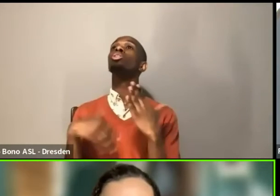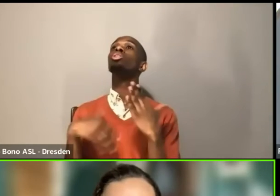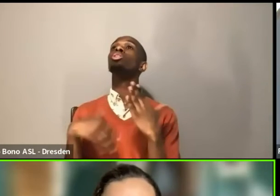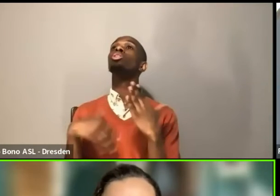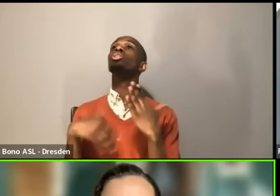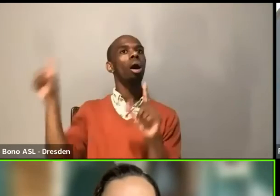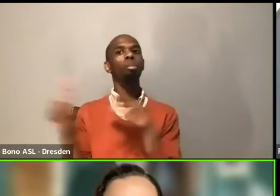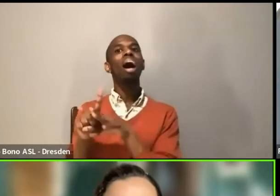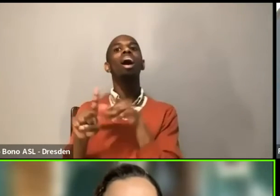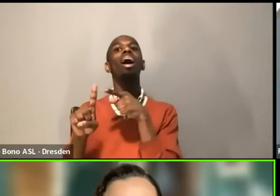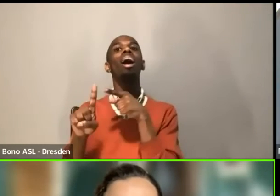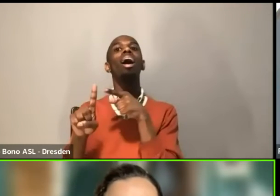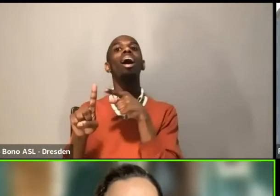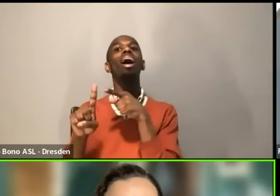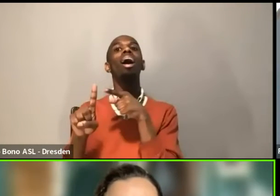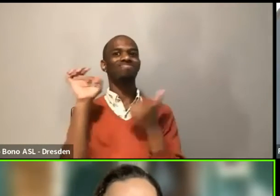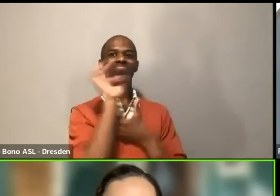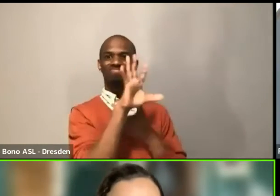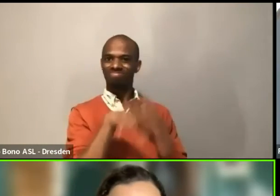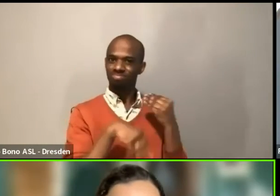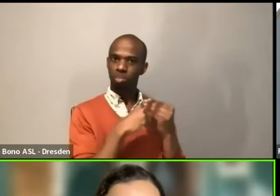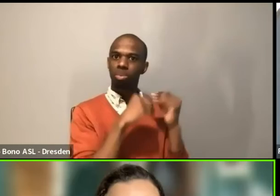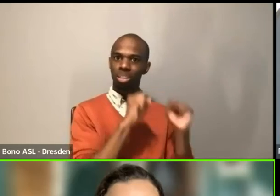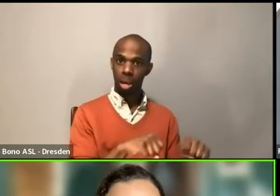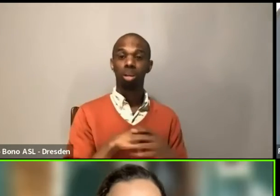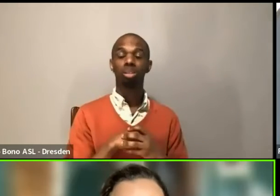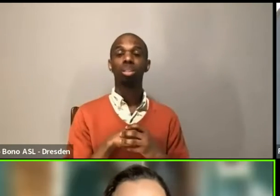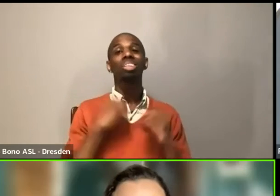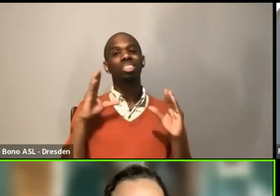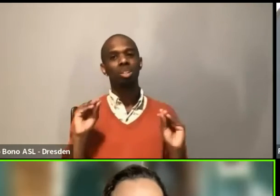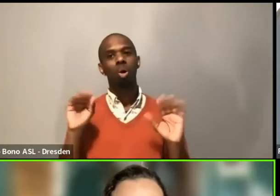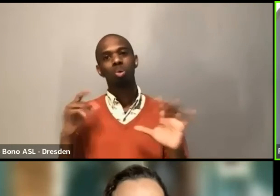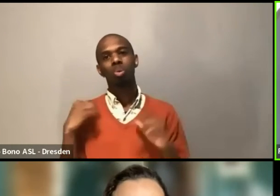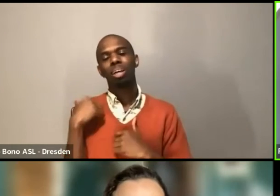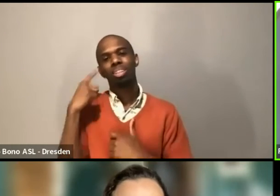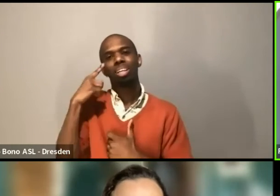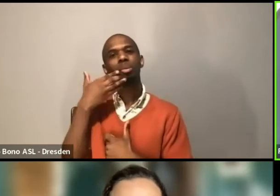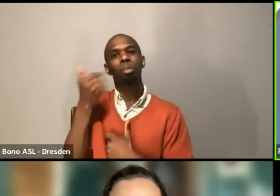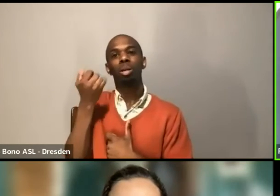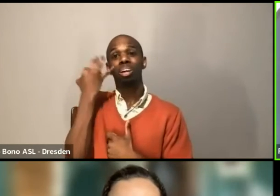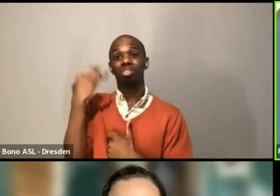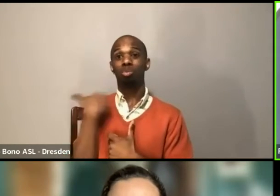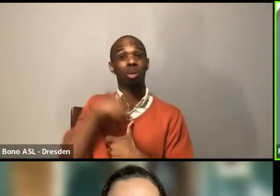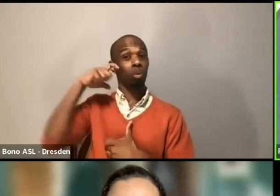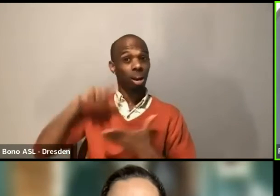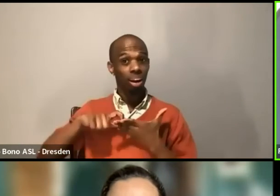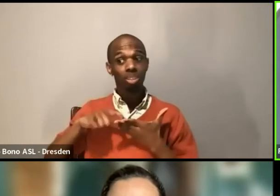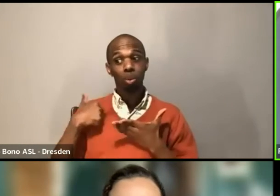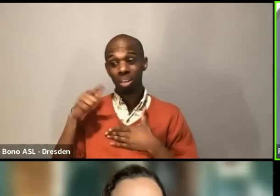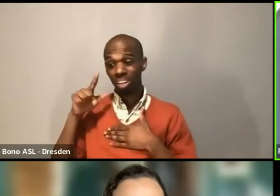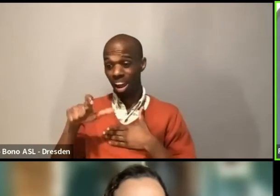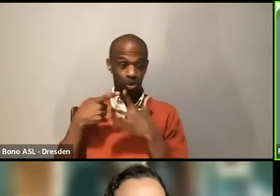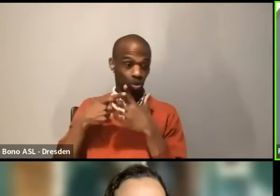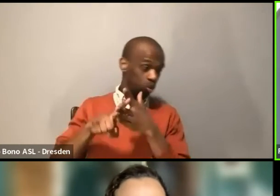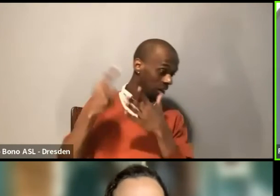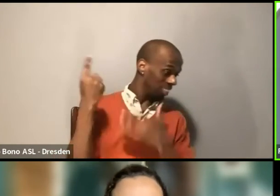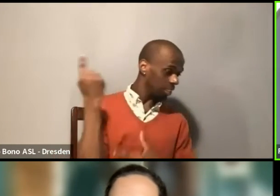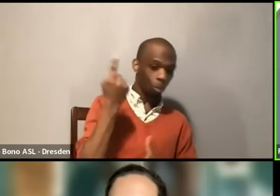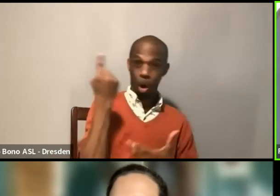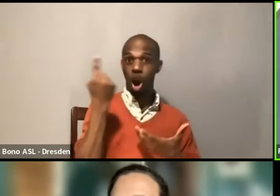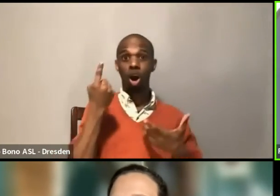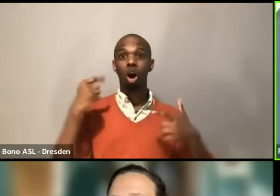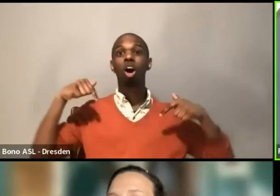always getting better, but we only get better if we, we have to start somewhat. Yeah. 100%. And, um, just to amplify